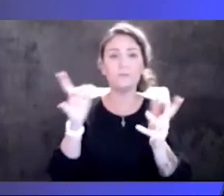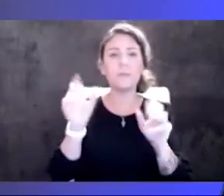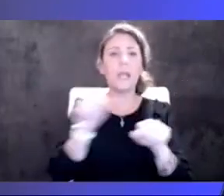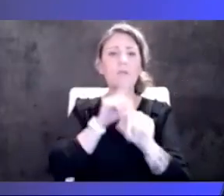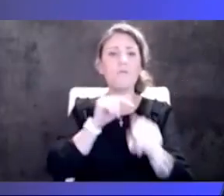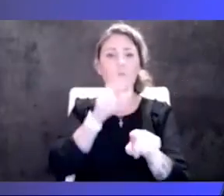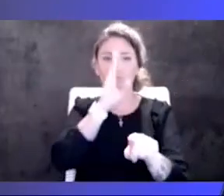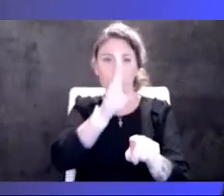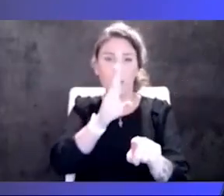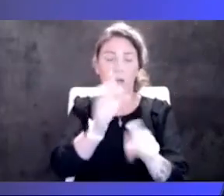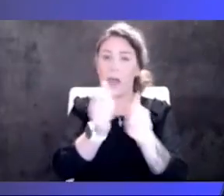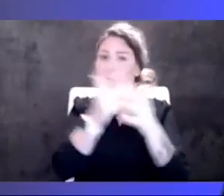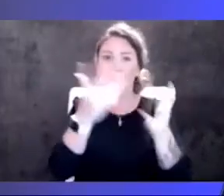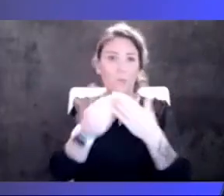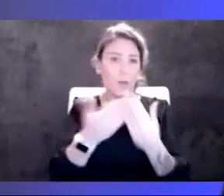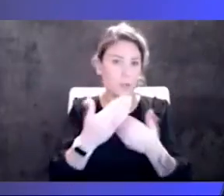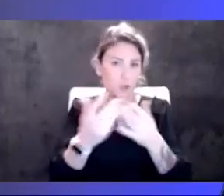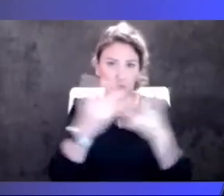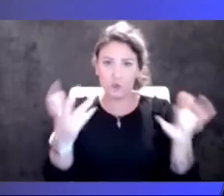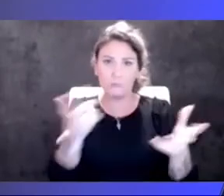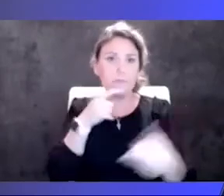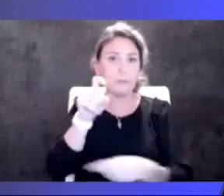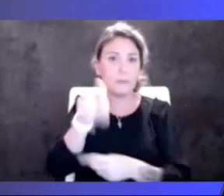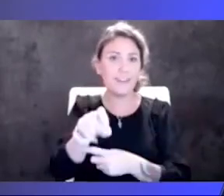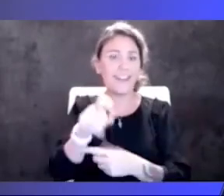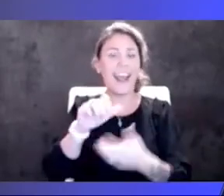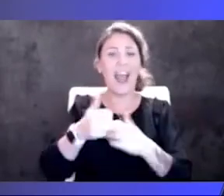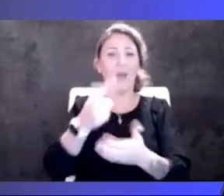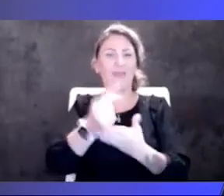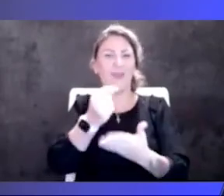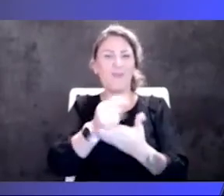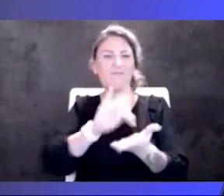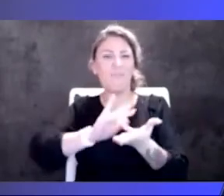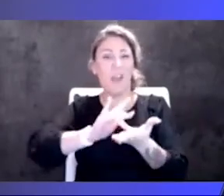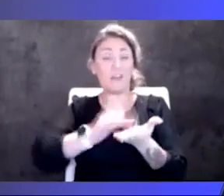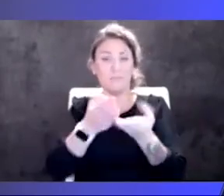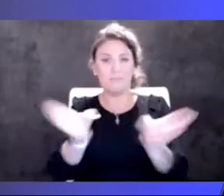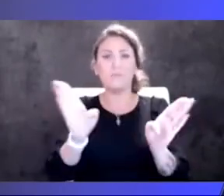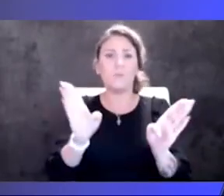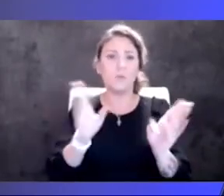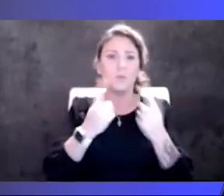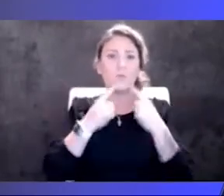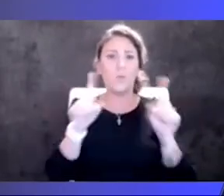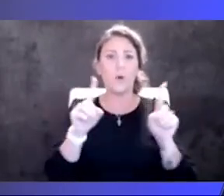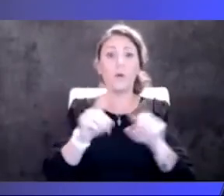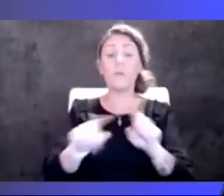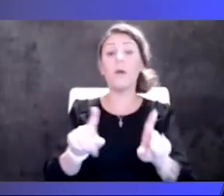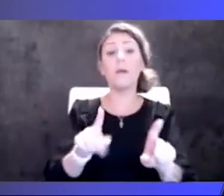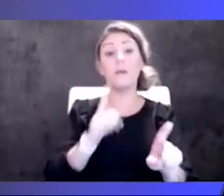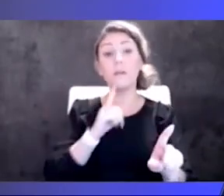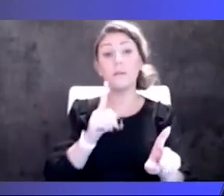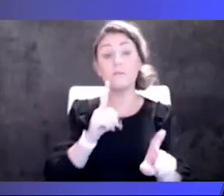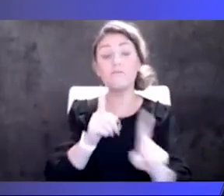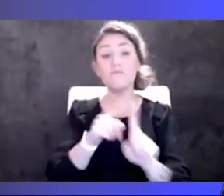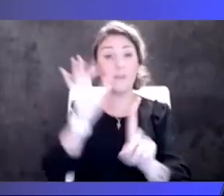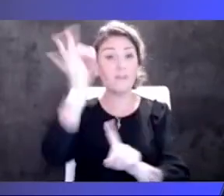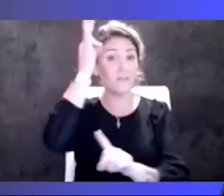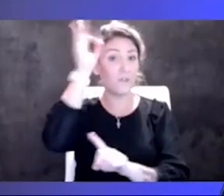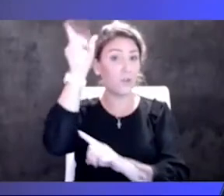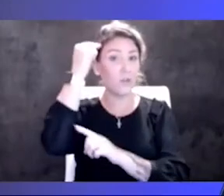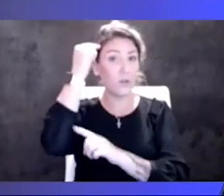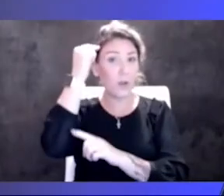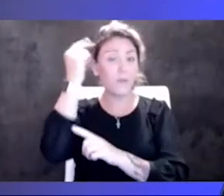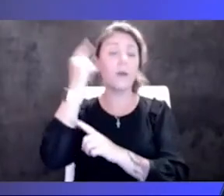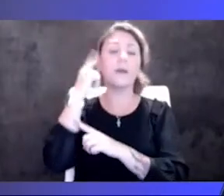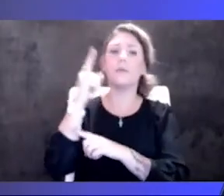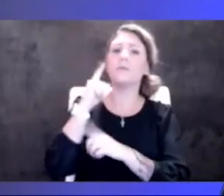product they needed, which is how, you know, therapeutics work in general. But we felt like from a federal government perspective, we needed to make sure that